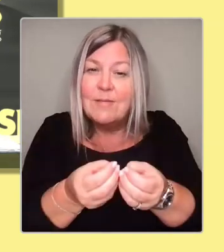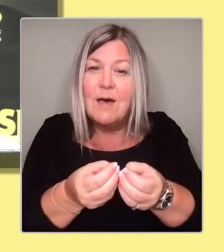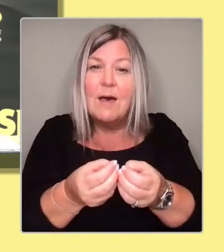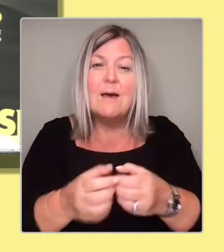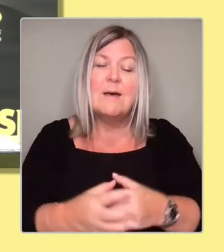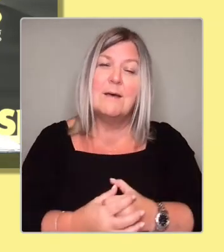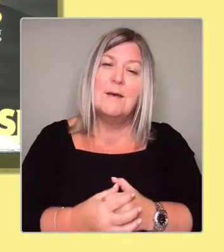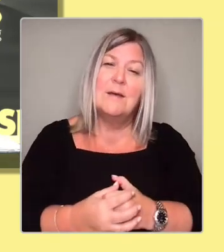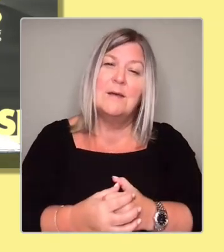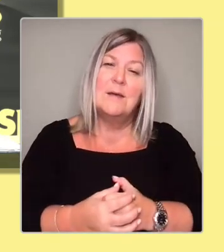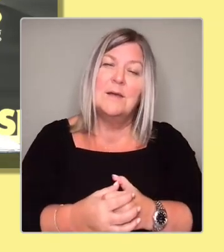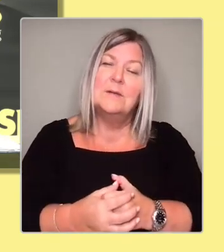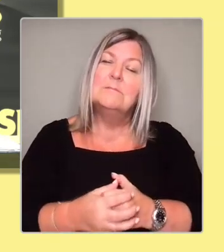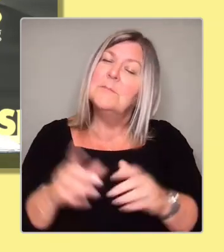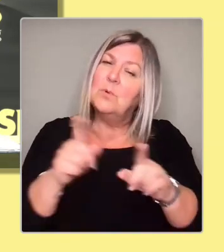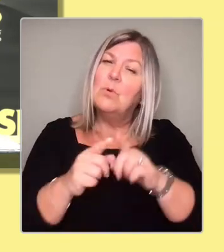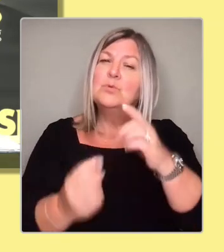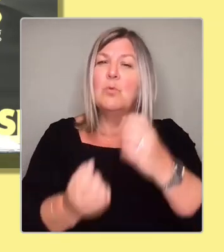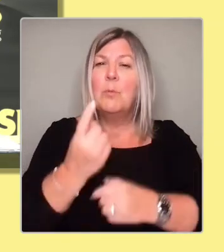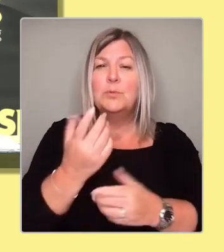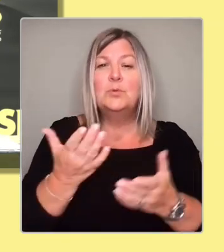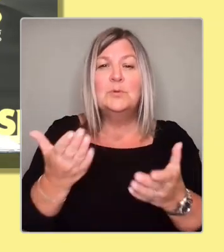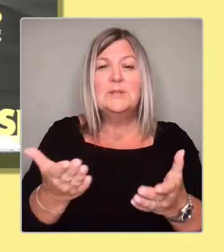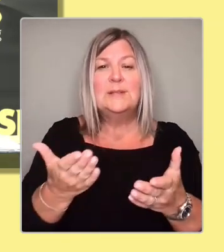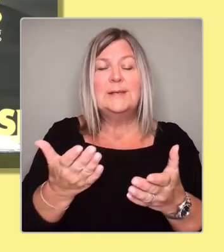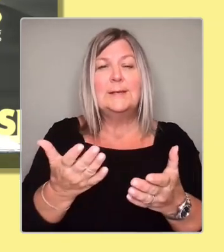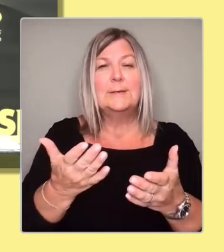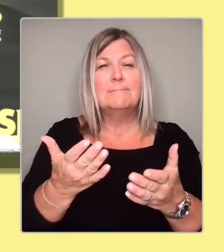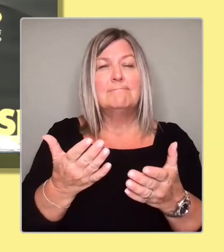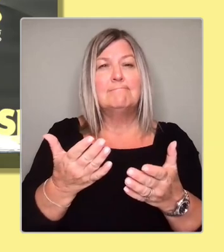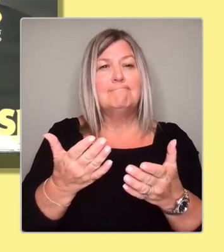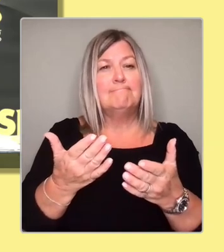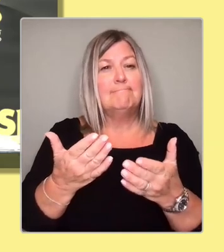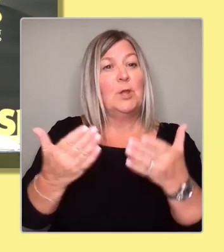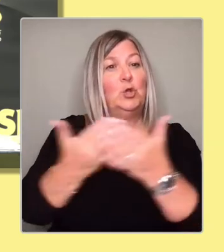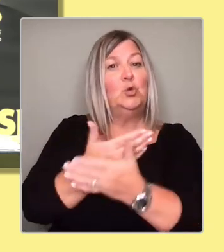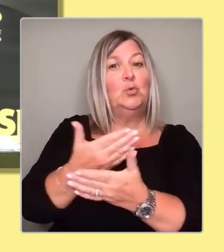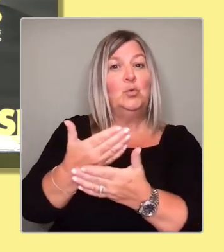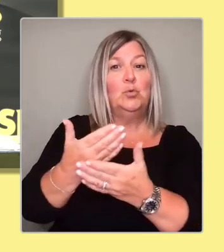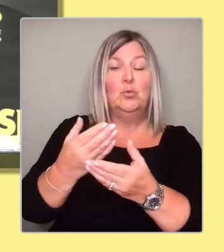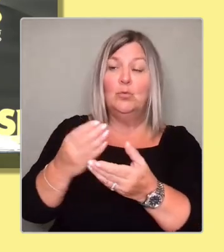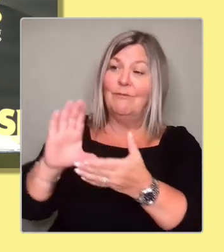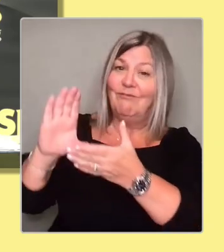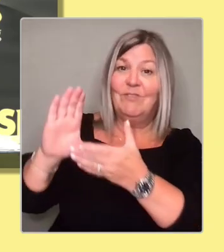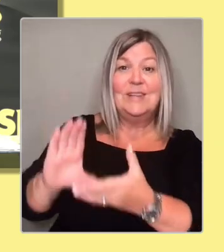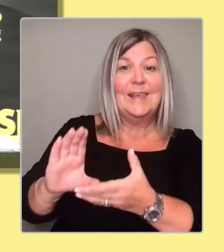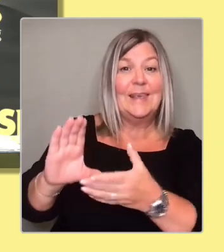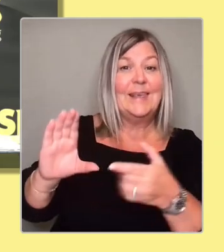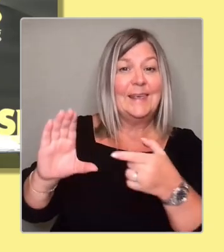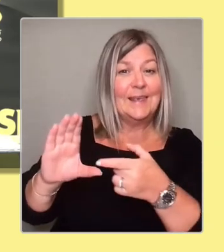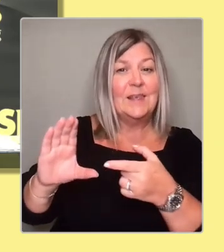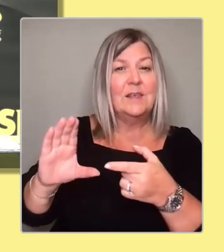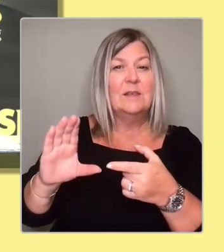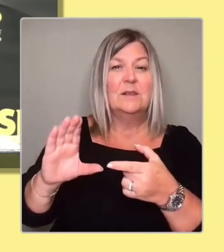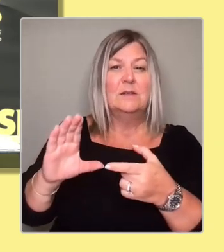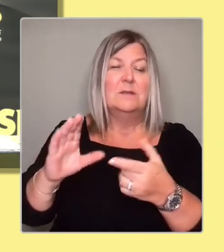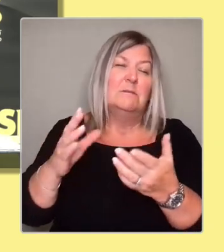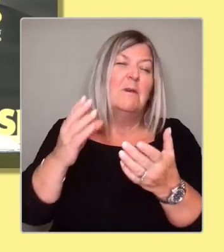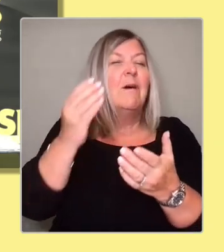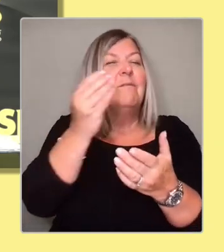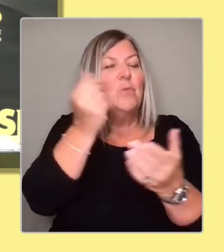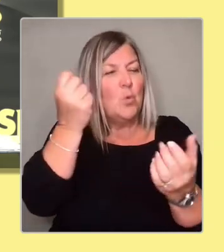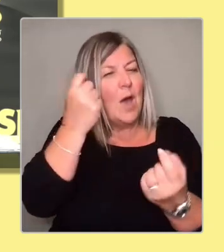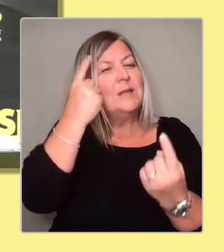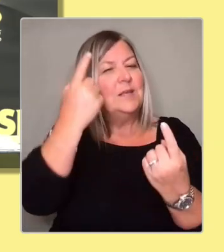for new sources of funding. So I have a few ideas of very local sources of funding that we might be able to generate,